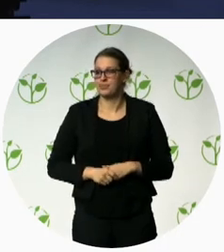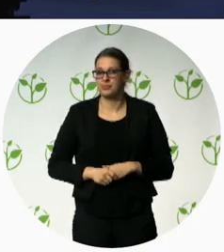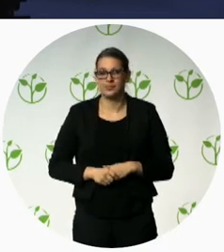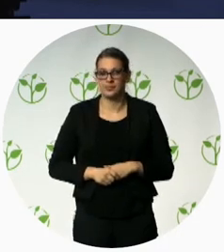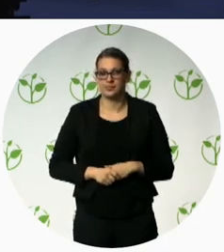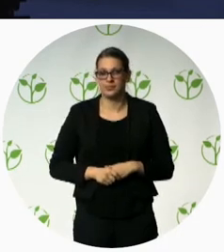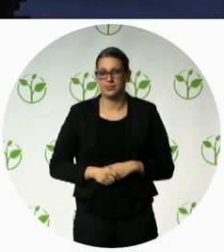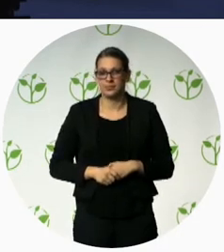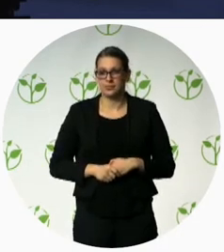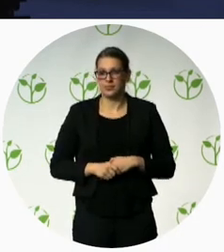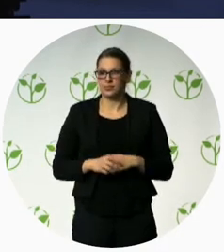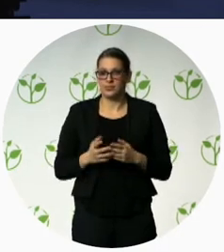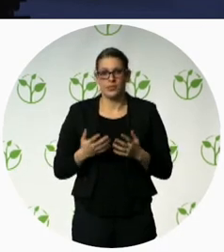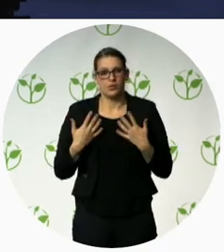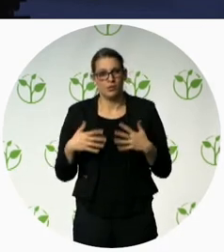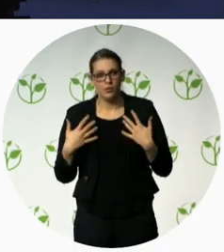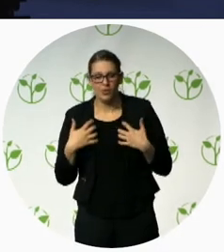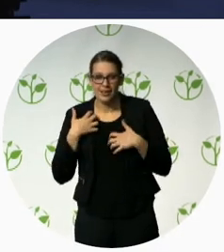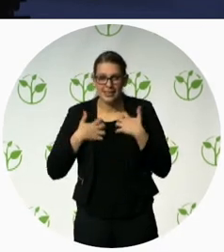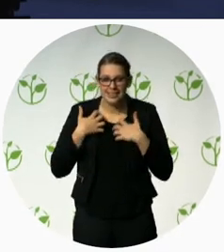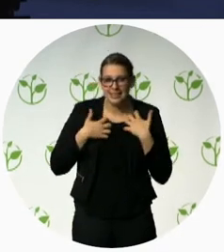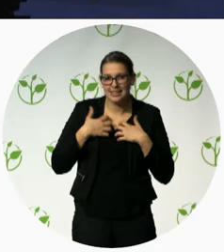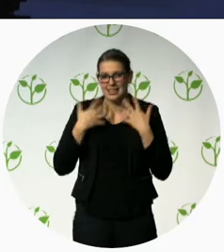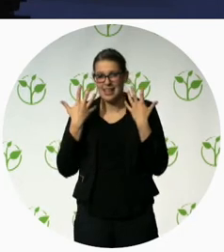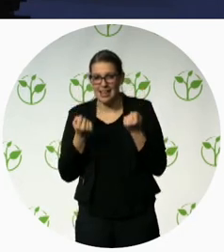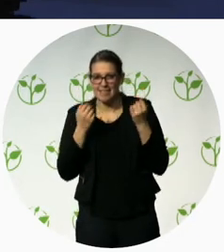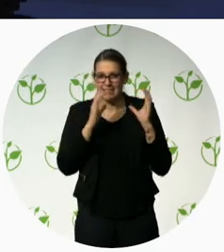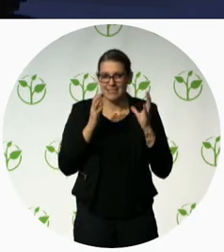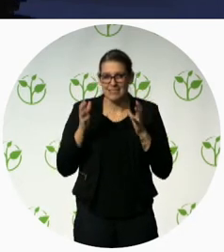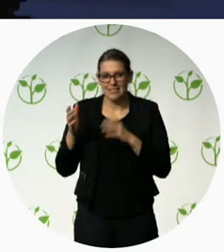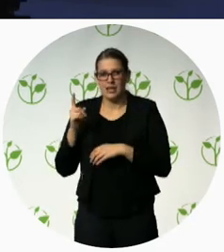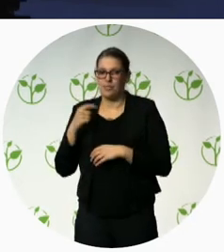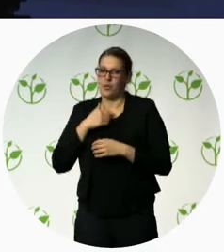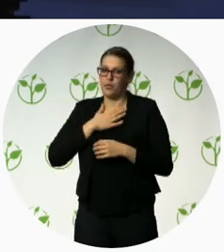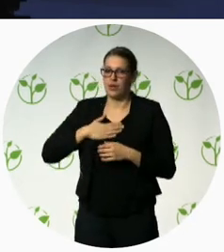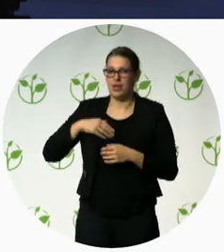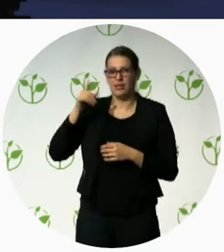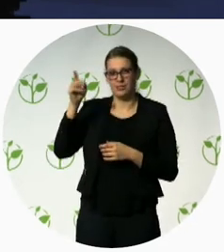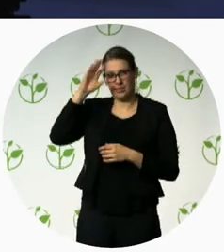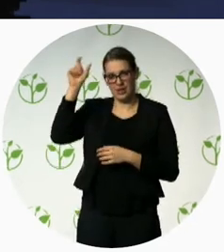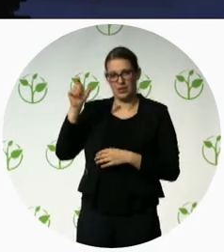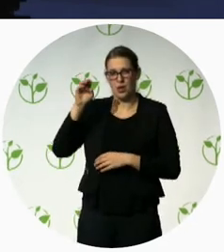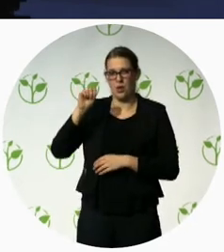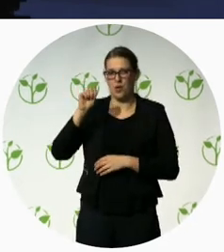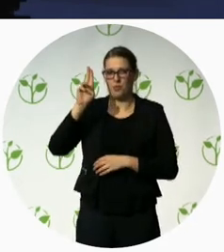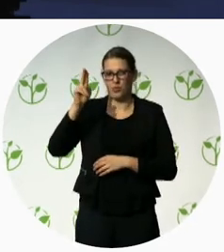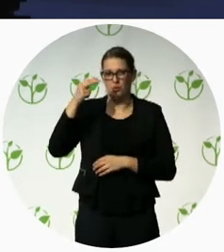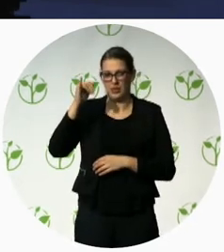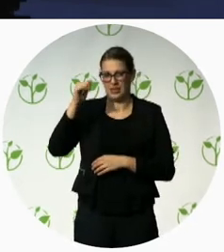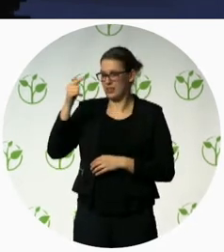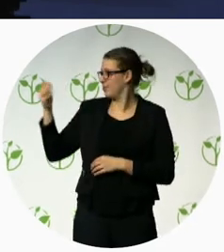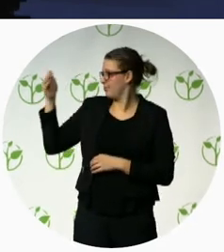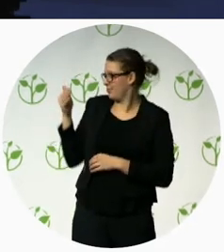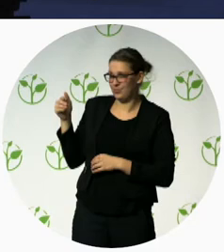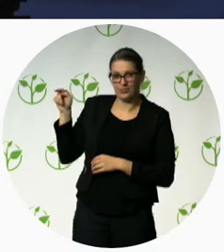and I wanted to ask Mr. Muhit first of all I think this is the beauty